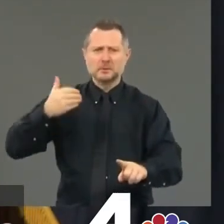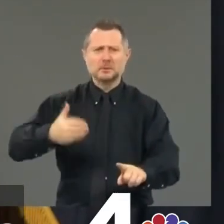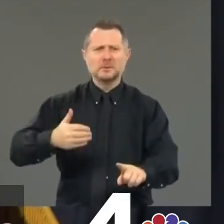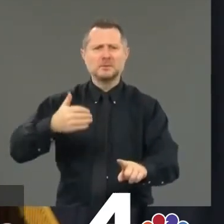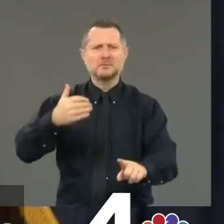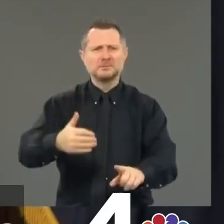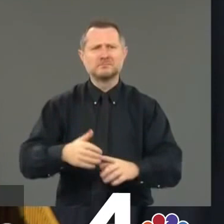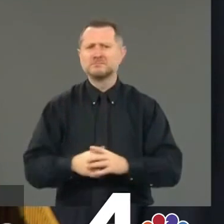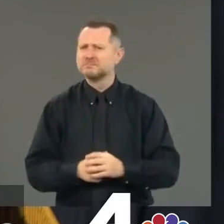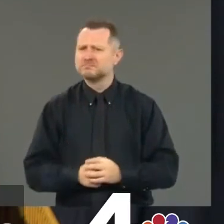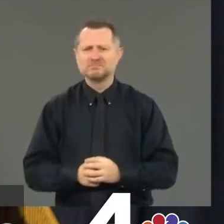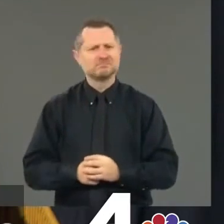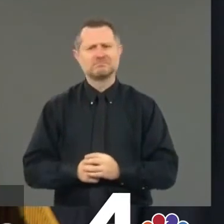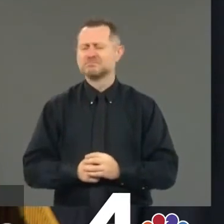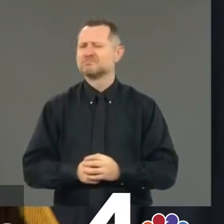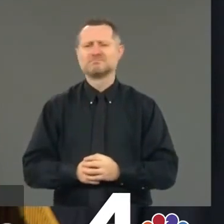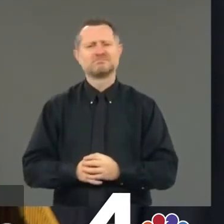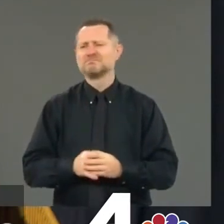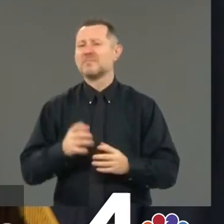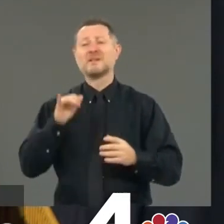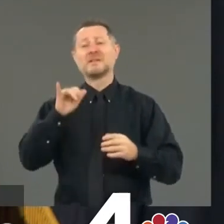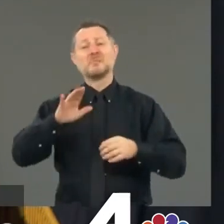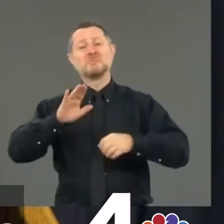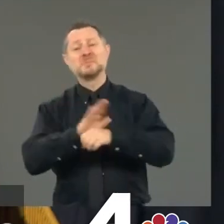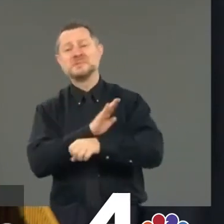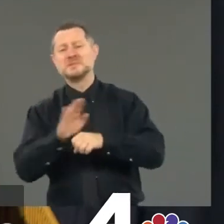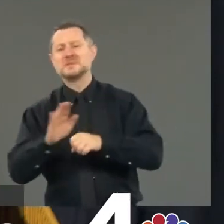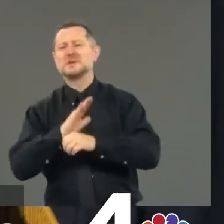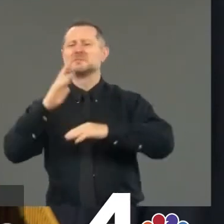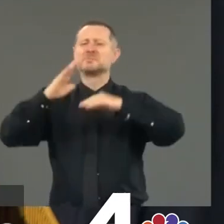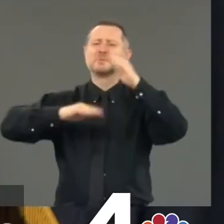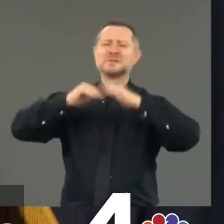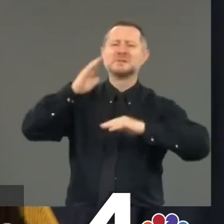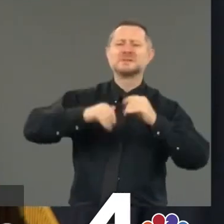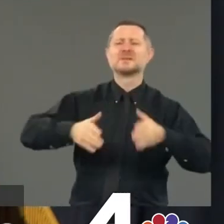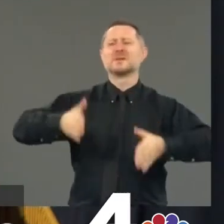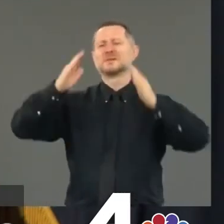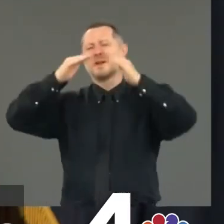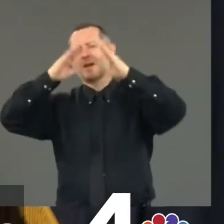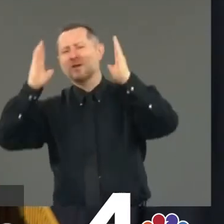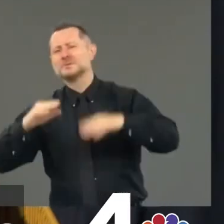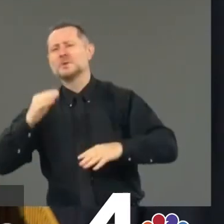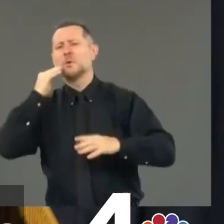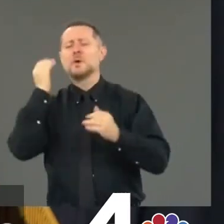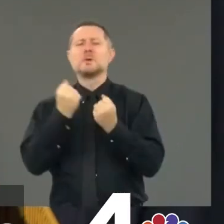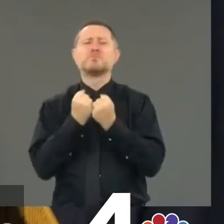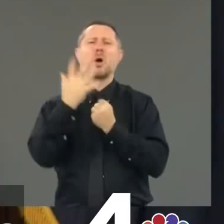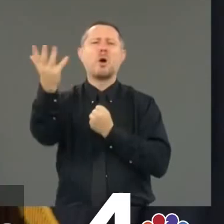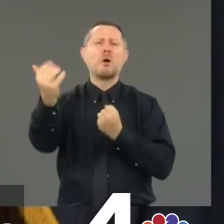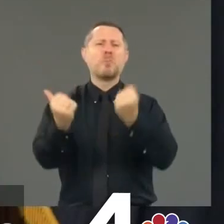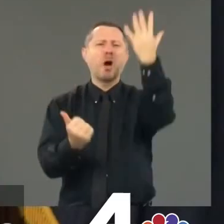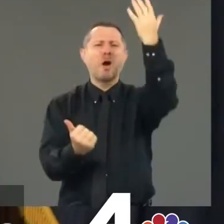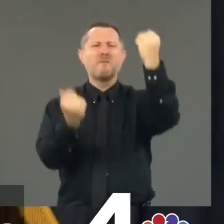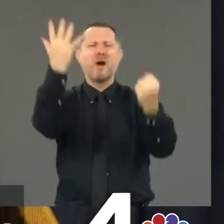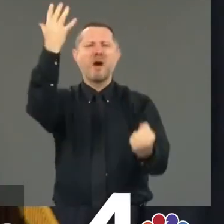burned down our own businesses, our own neighborhoods, and our own communities?